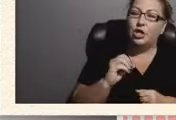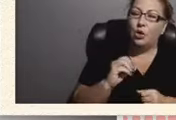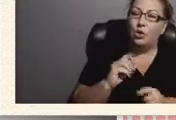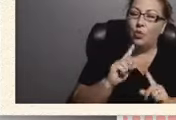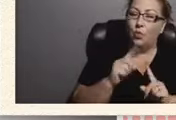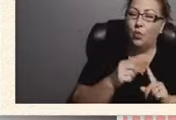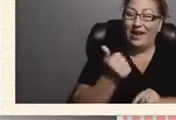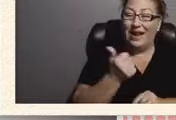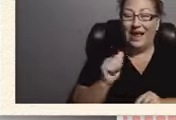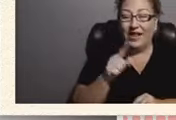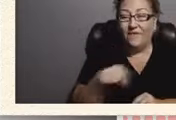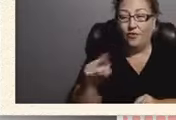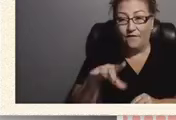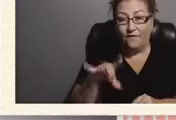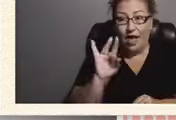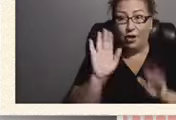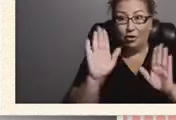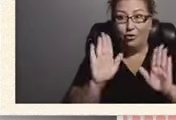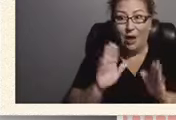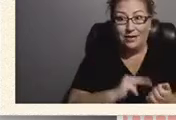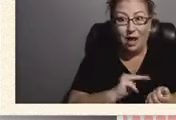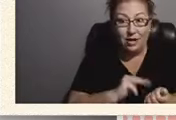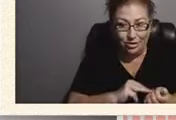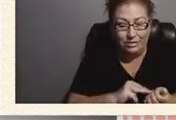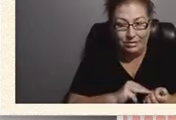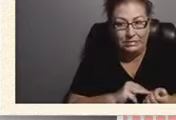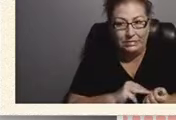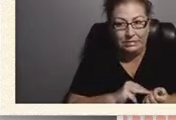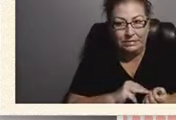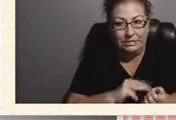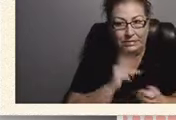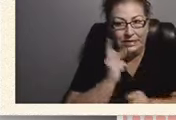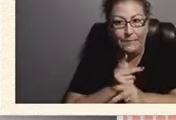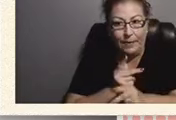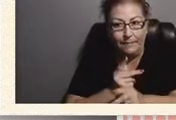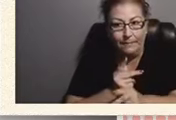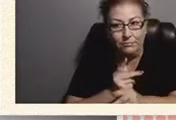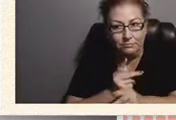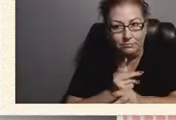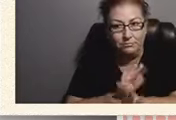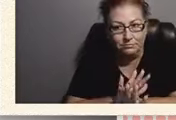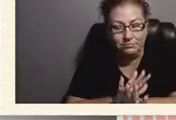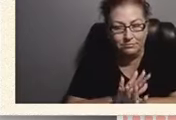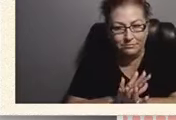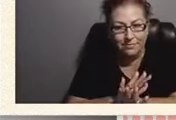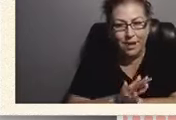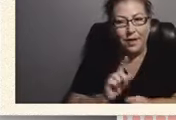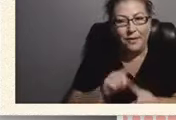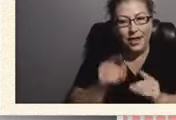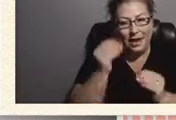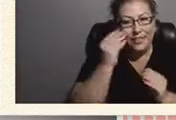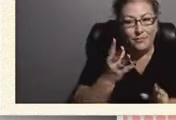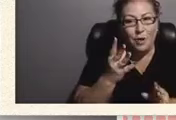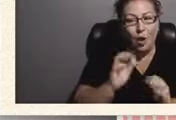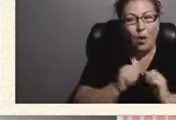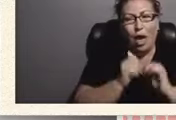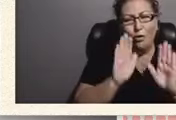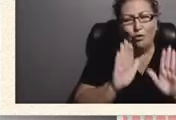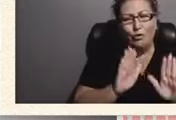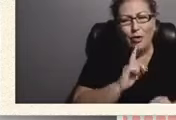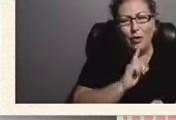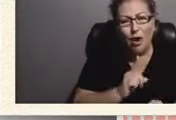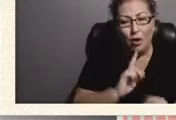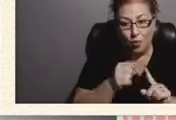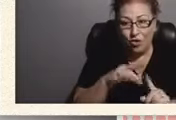a great doctor you are lucky but let them know how great they are when you find a good teacher